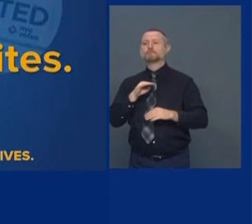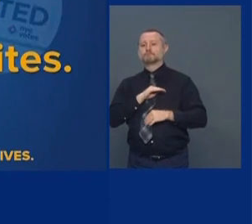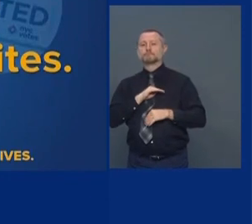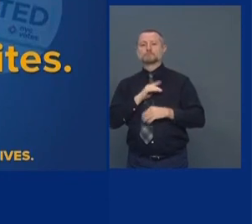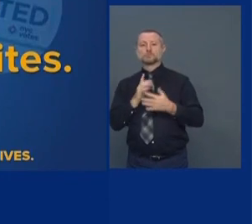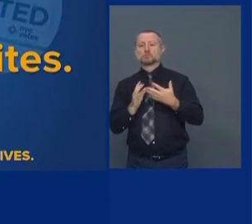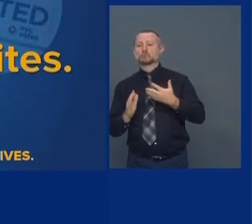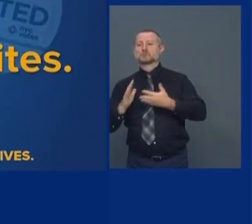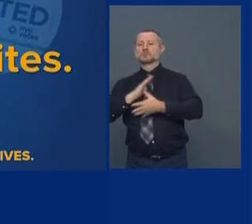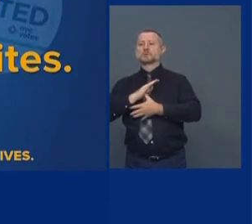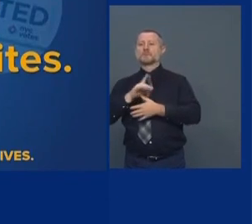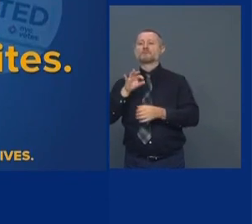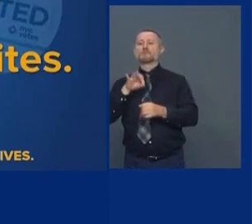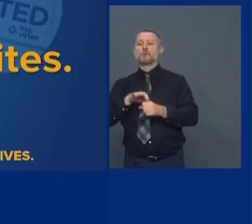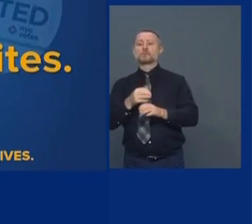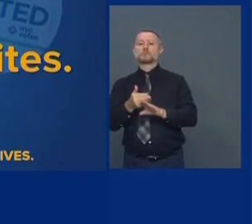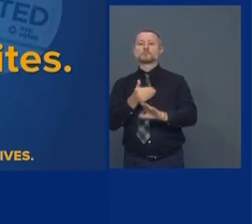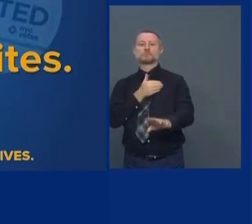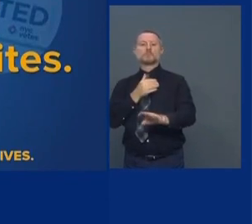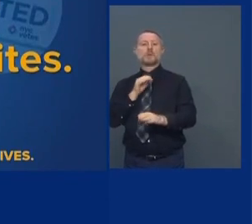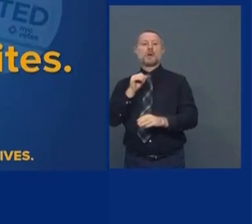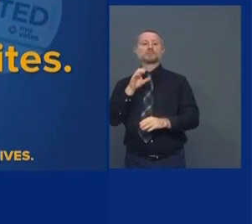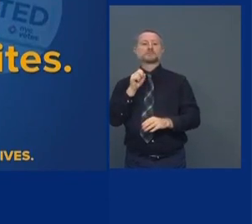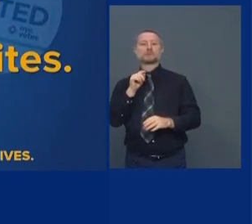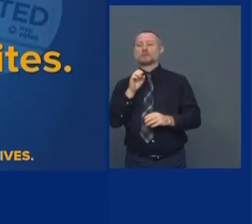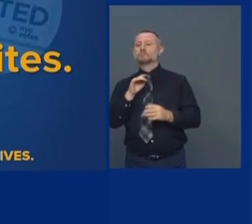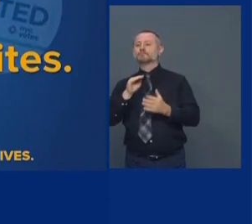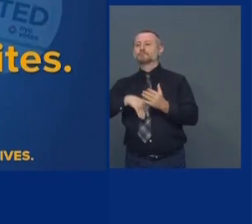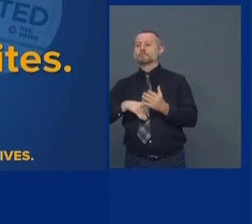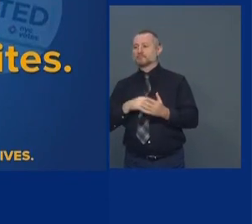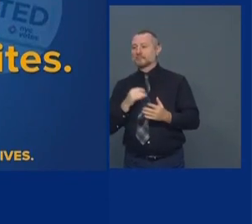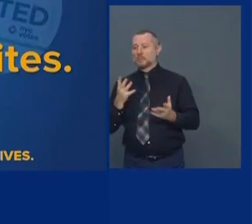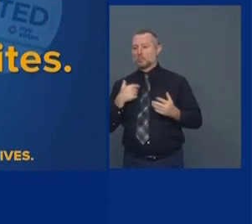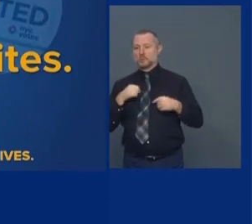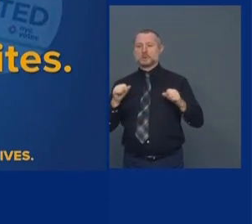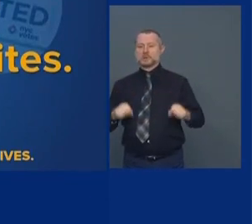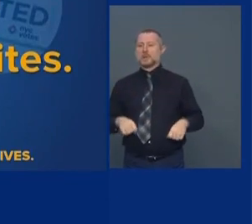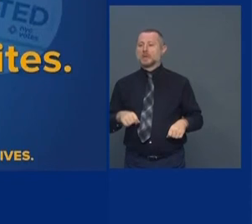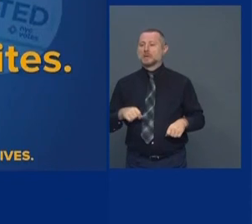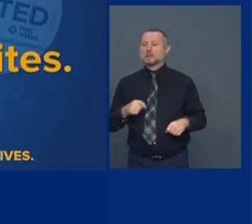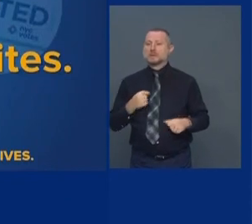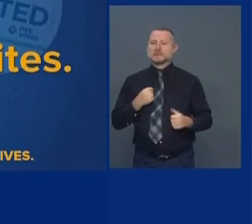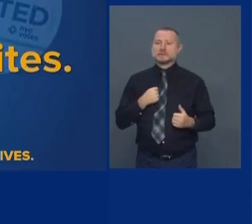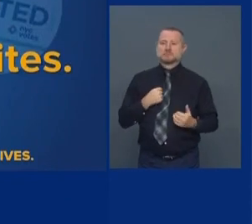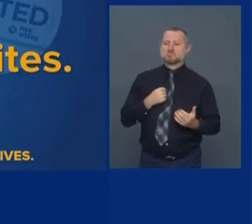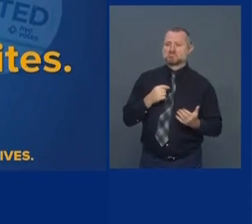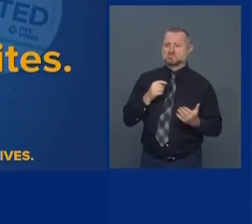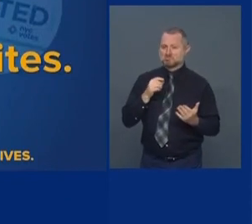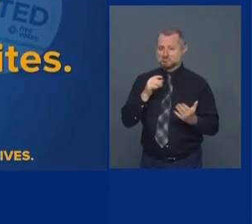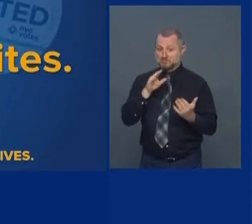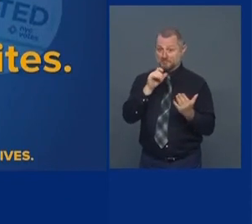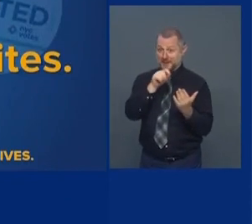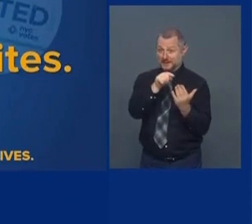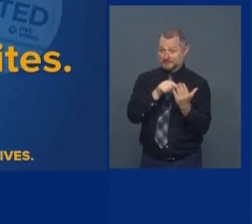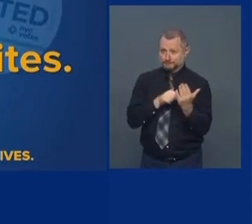then drop off a ballot at